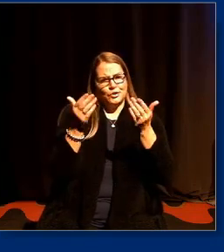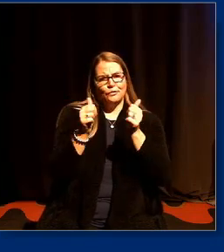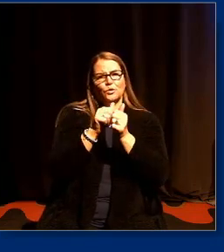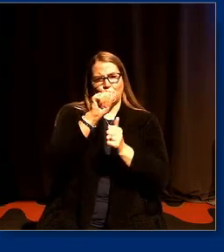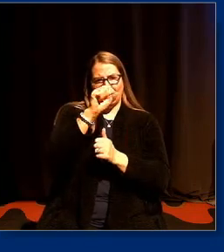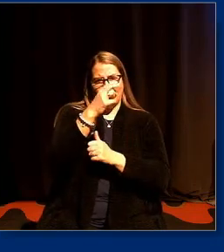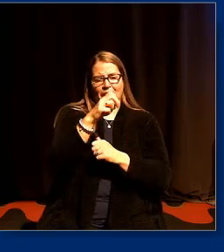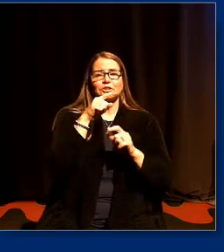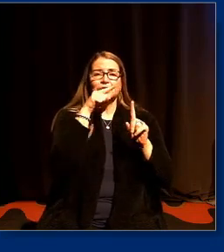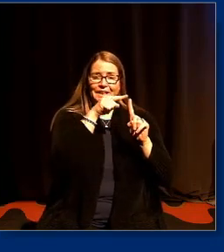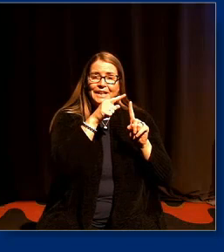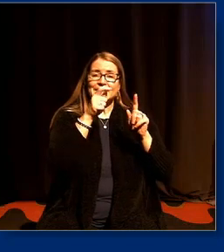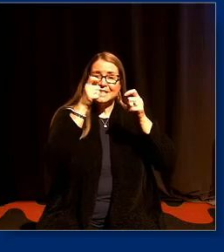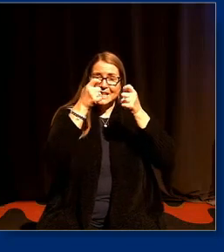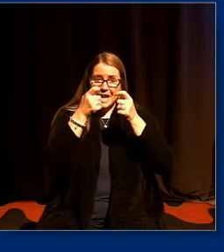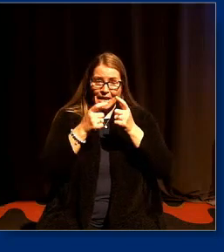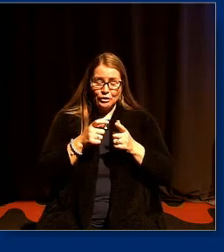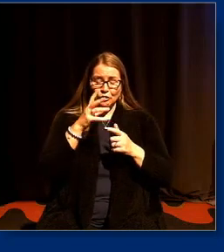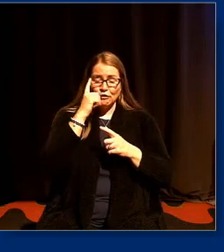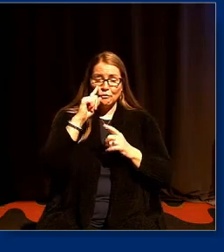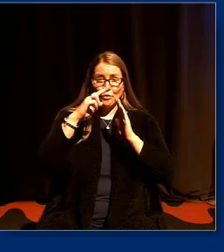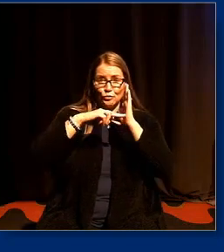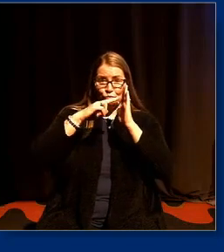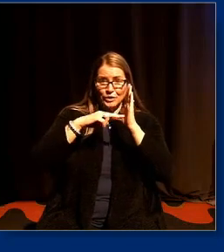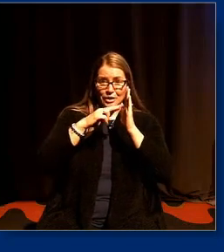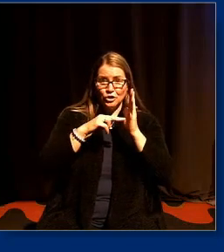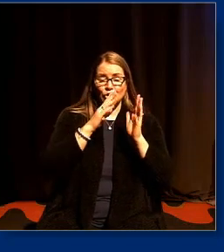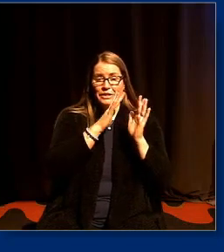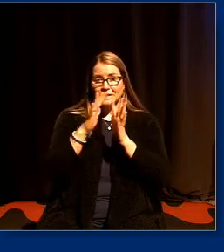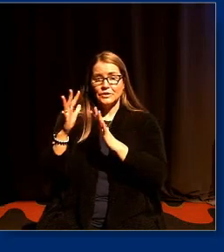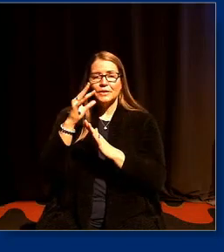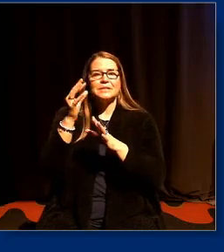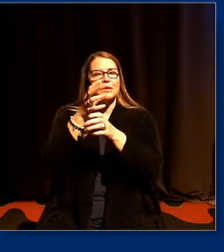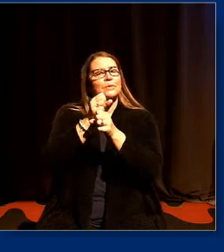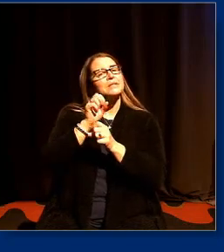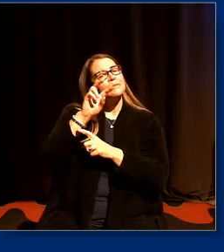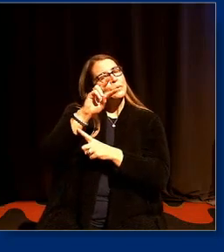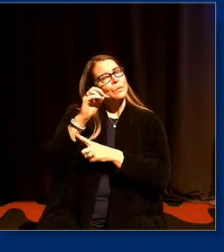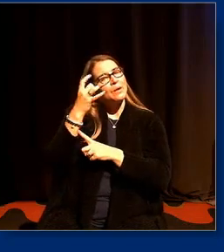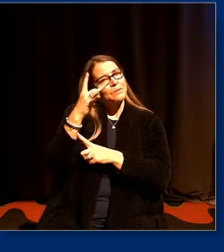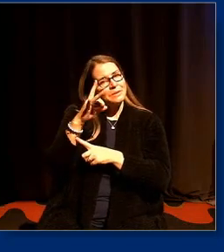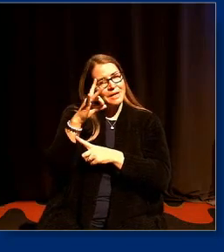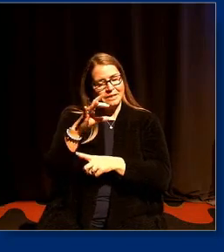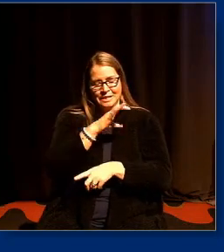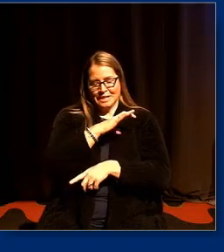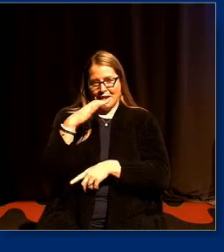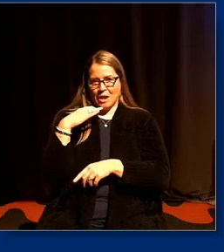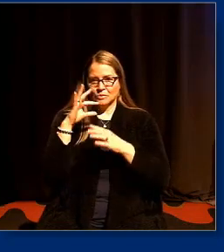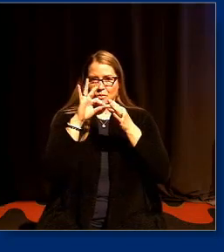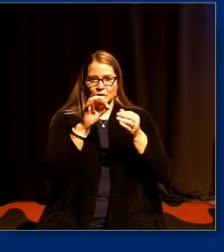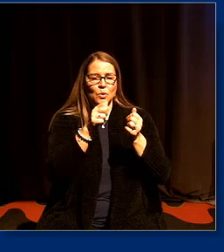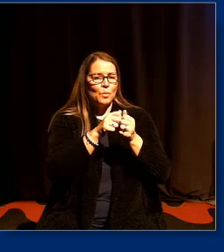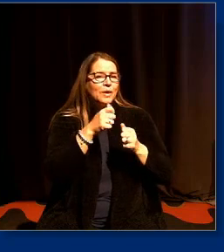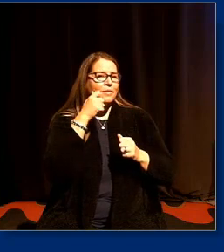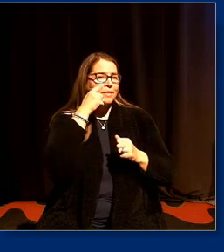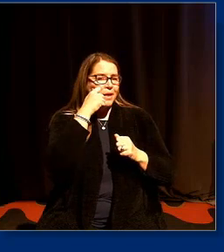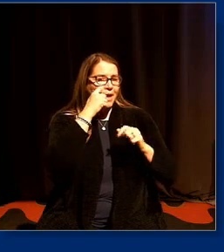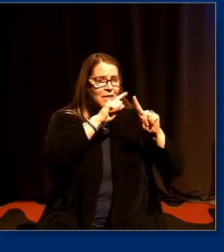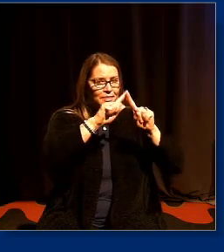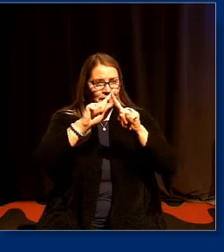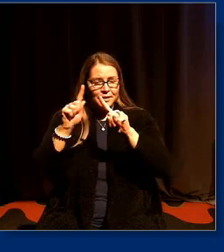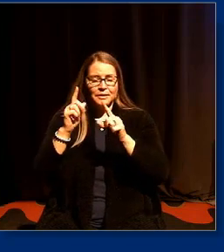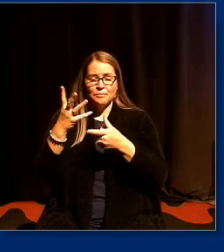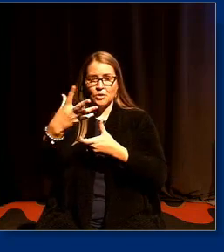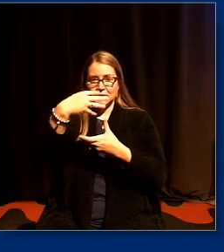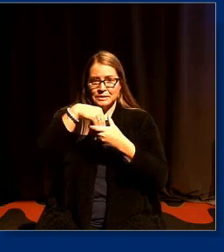the editor of the ASH Reader Series and having received the 2018 Council on Ethnic Participation Mildred